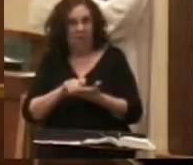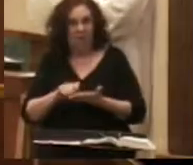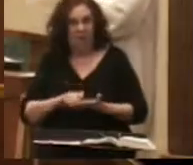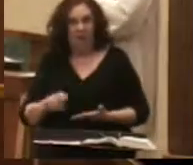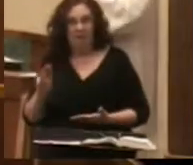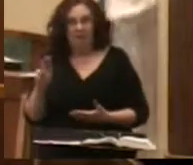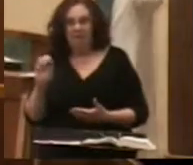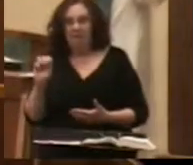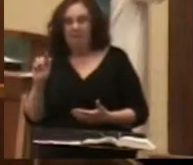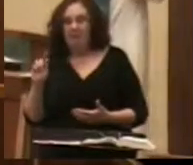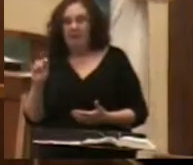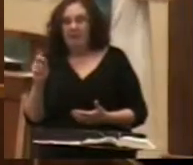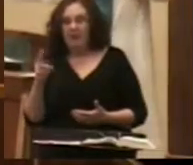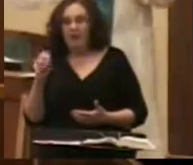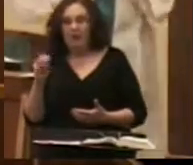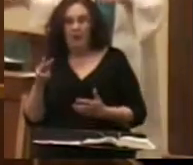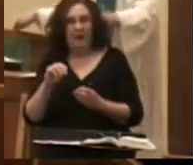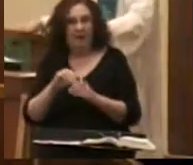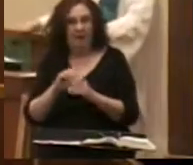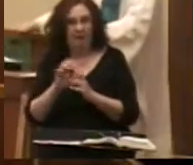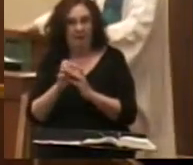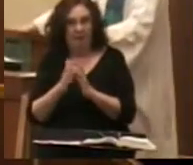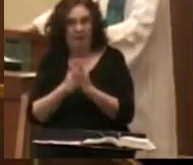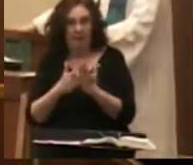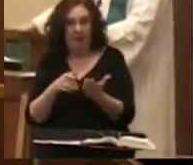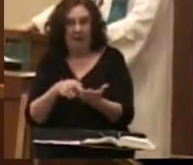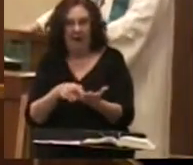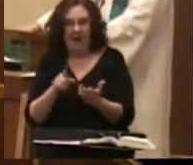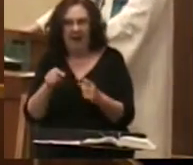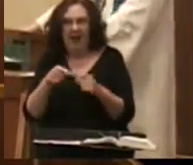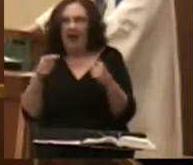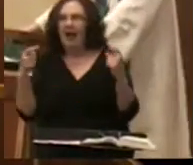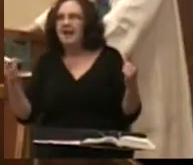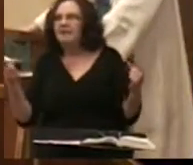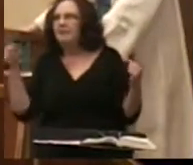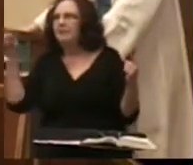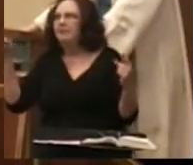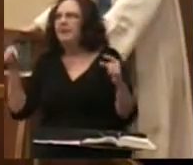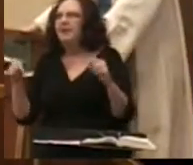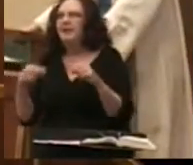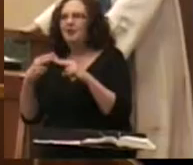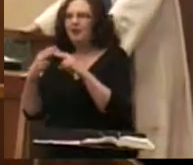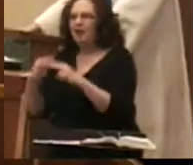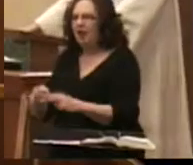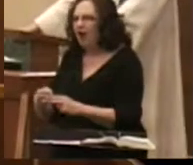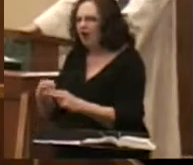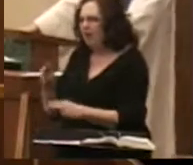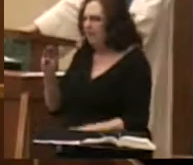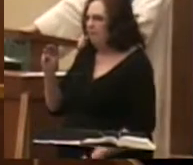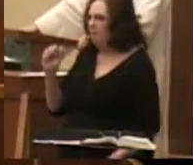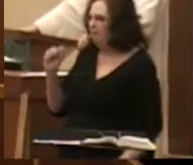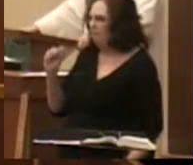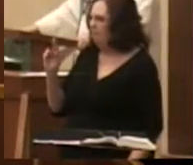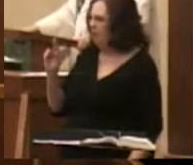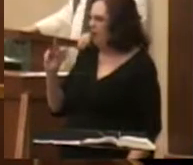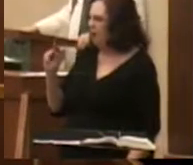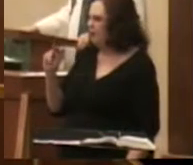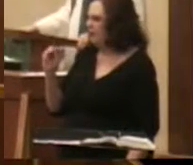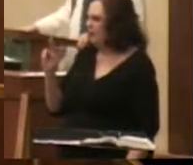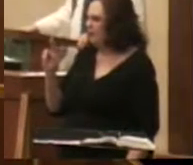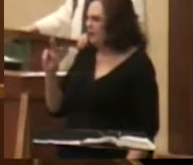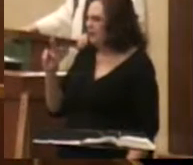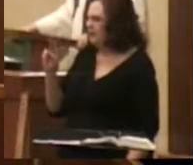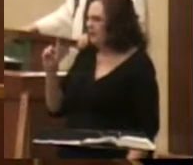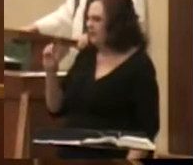Yet the painting opposite of The Calling of St. Matthew is called The Martyrdom of St. Matthew. And it depicts Matthew's life being